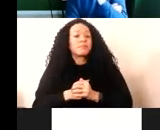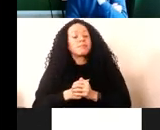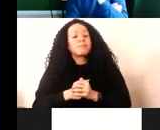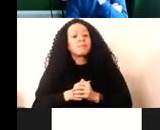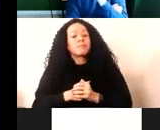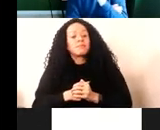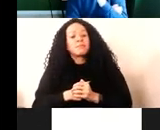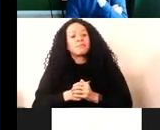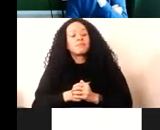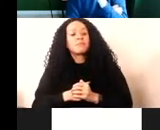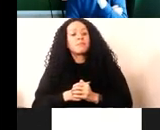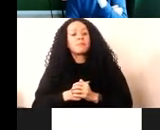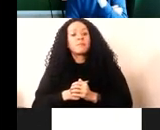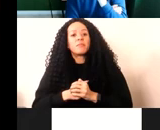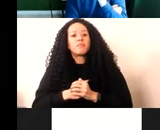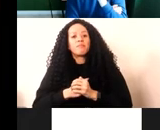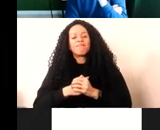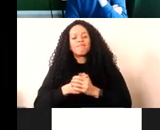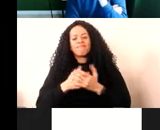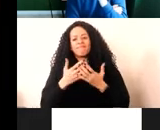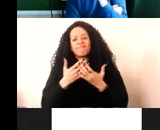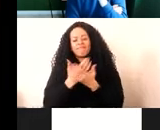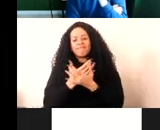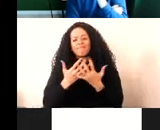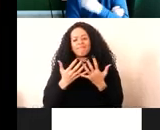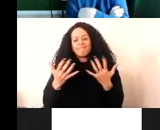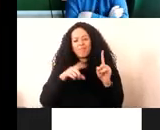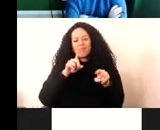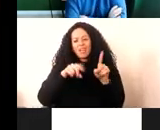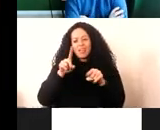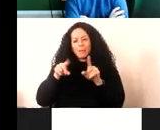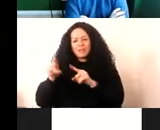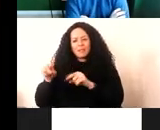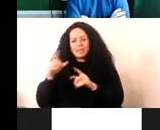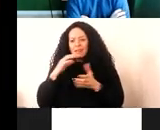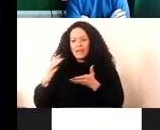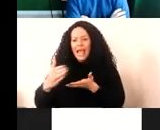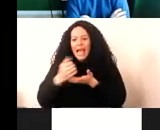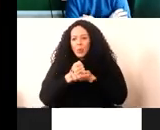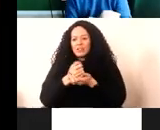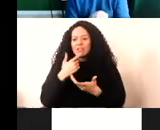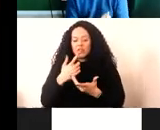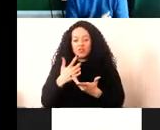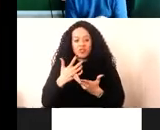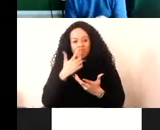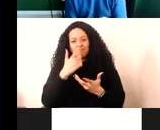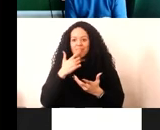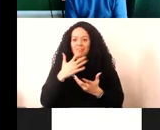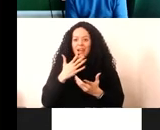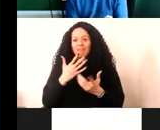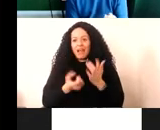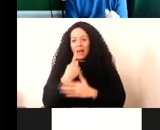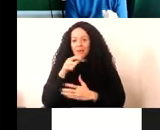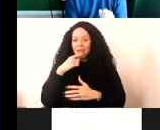So firstly, there's a huge variability in the types of acquisition candidate that we might encounter in this in this domain. So